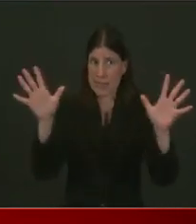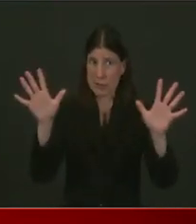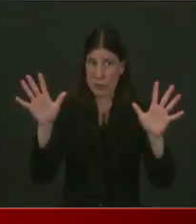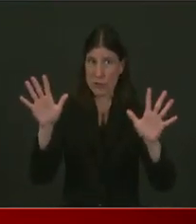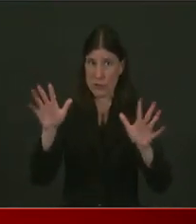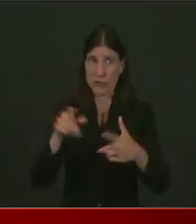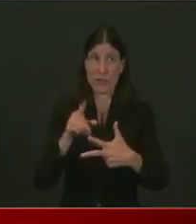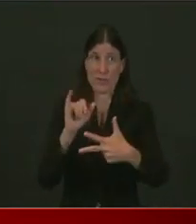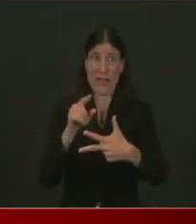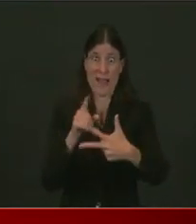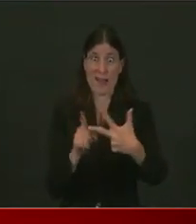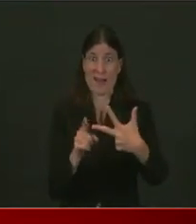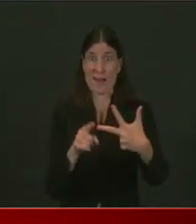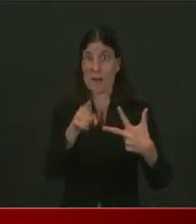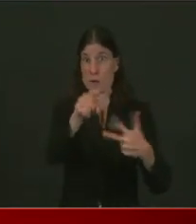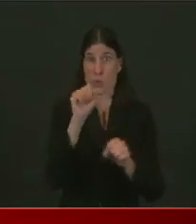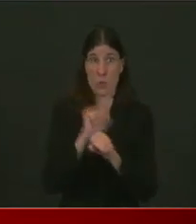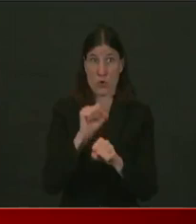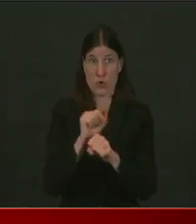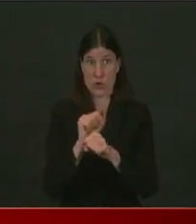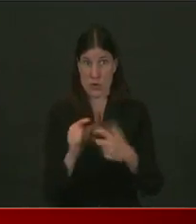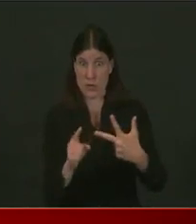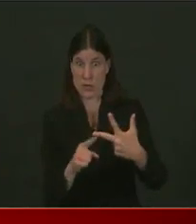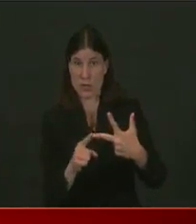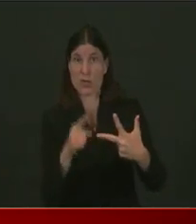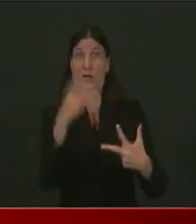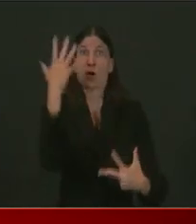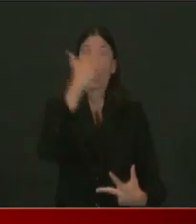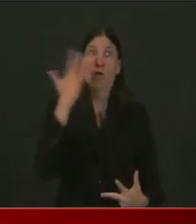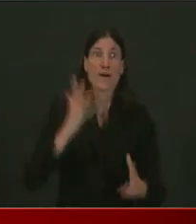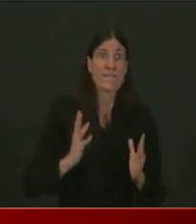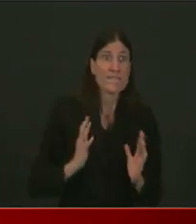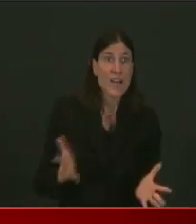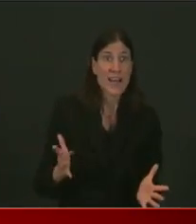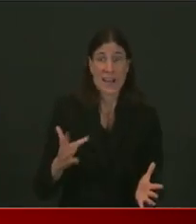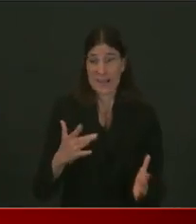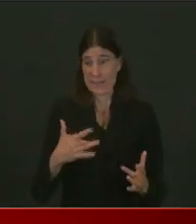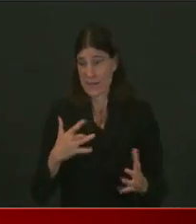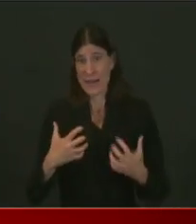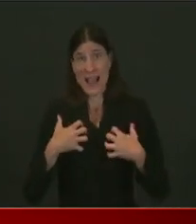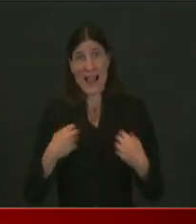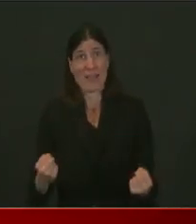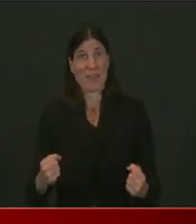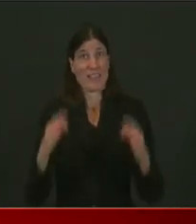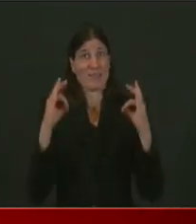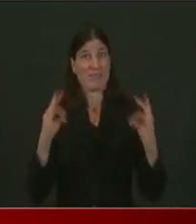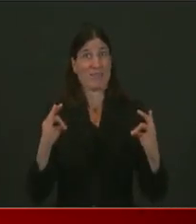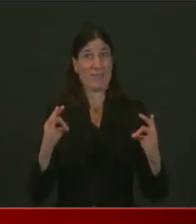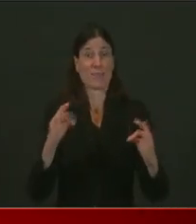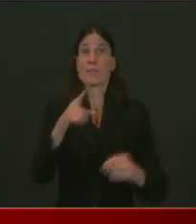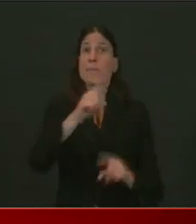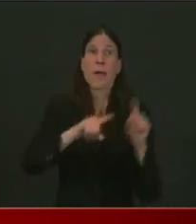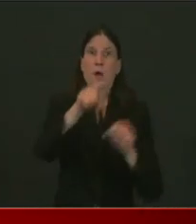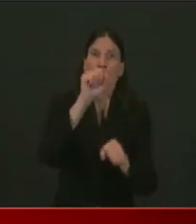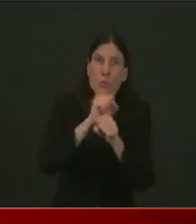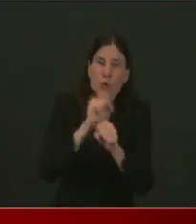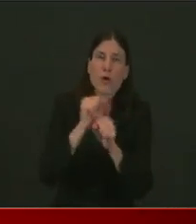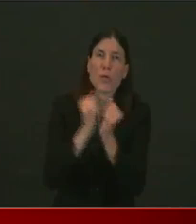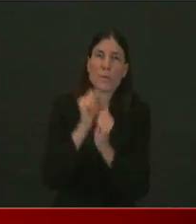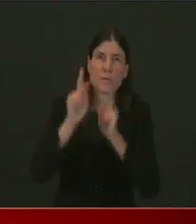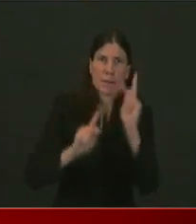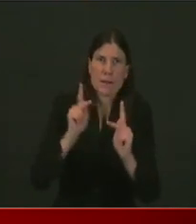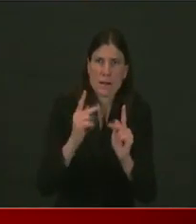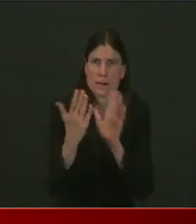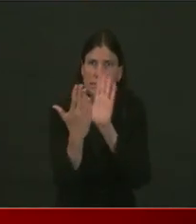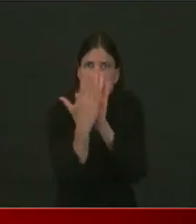and you feel perfectly fine, I'm asking you please to go get yourself tested, not because we think you're sick,